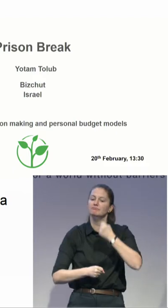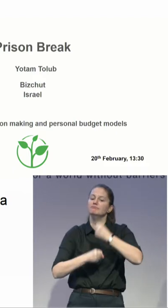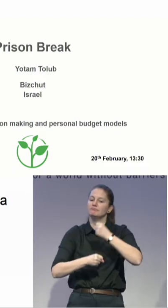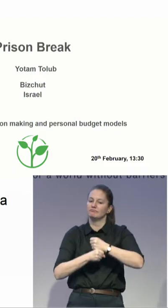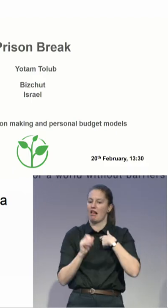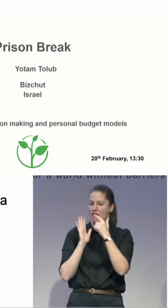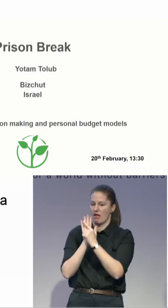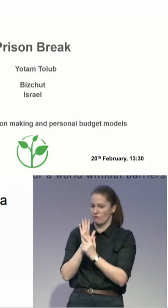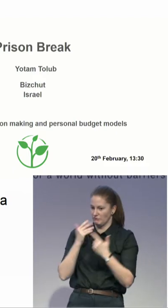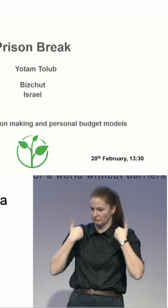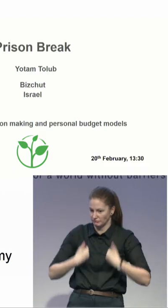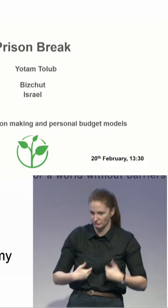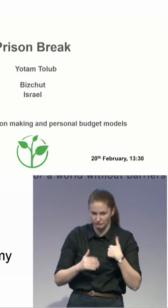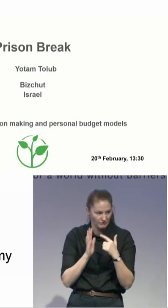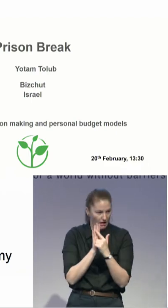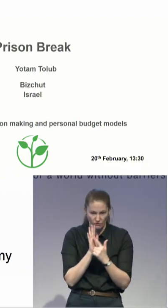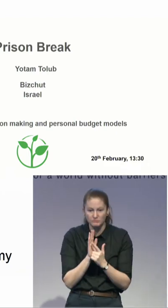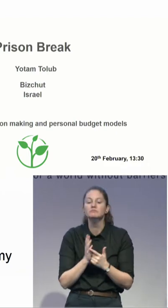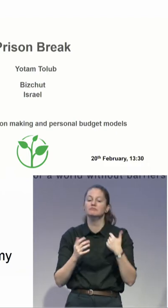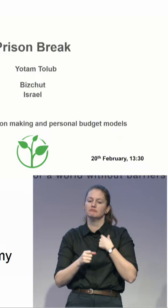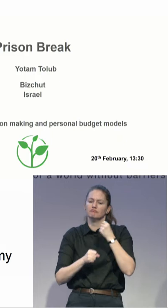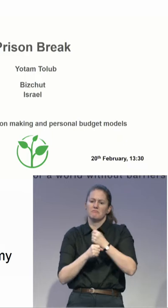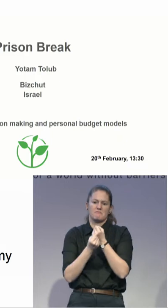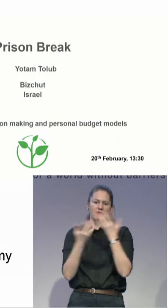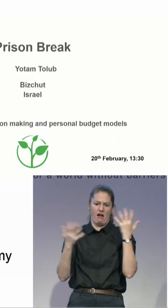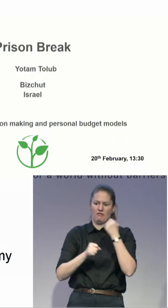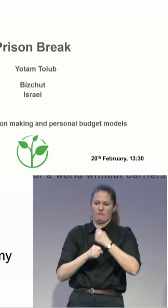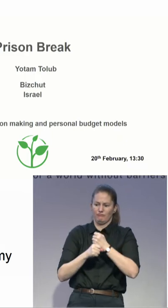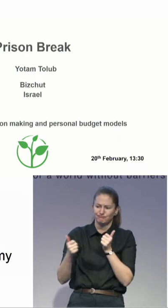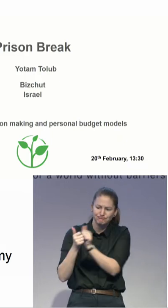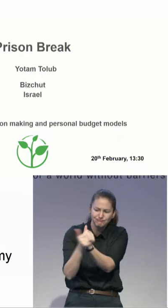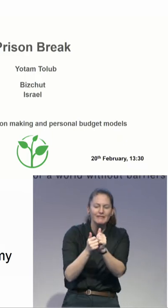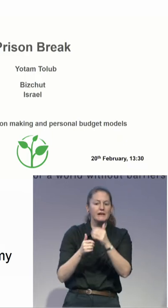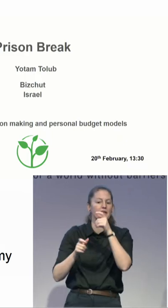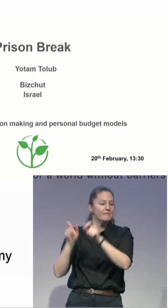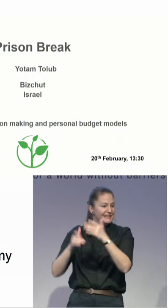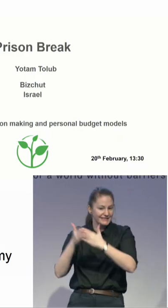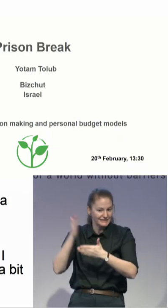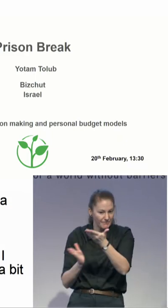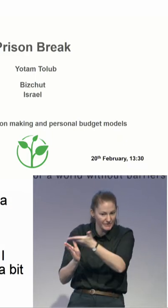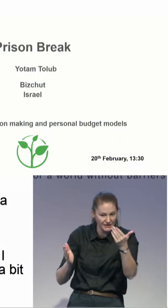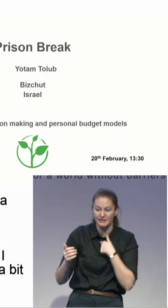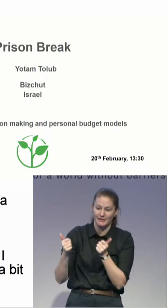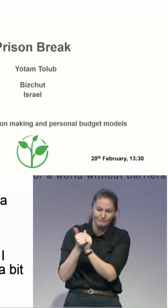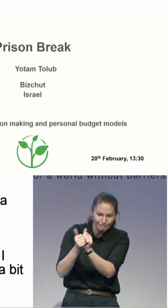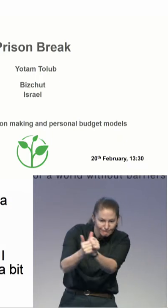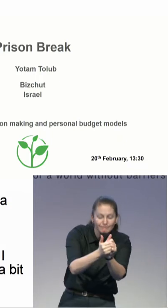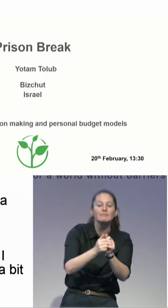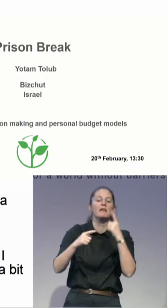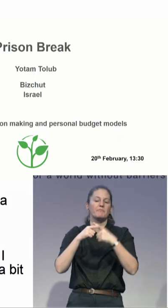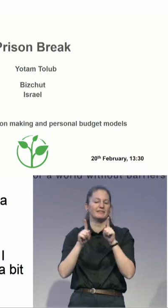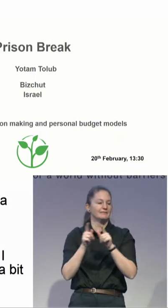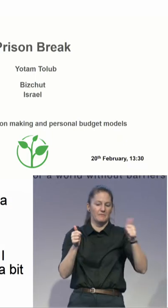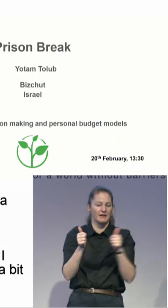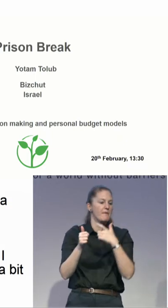guardianship. And when I think of the metaphor that I've heard the most when people were talking about their